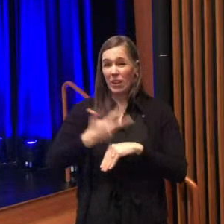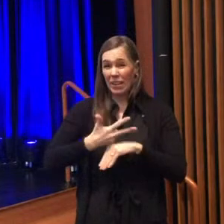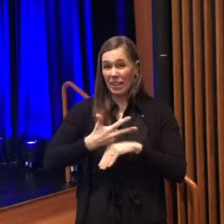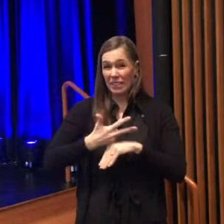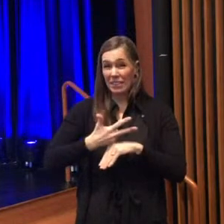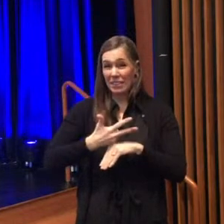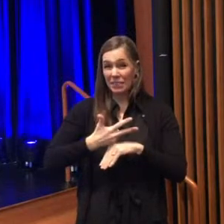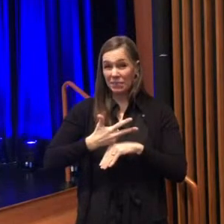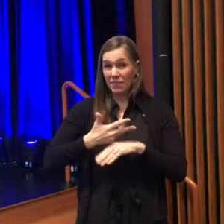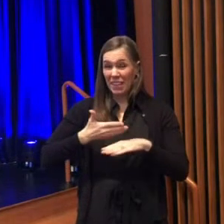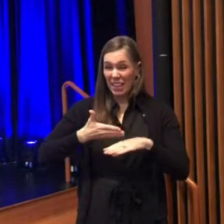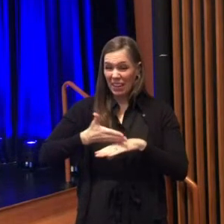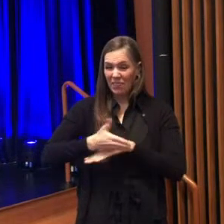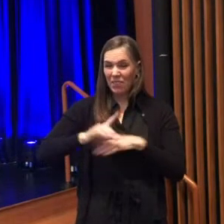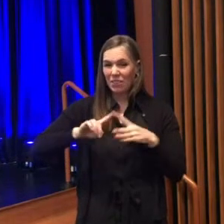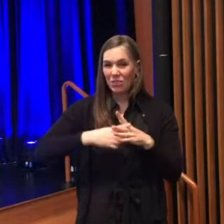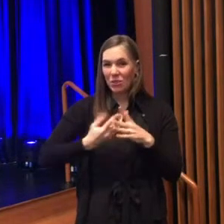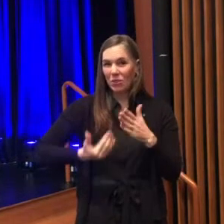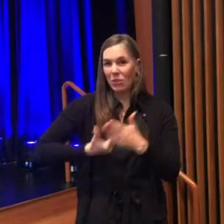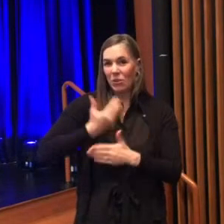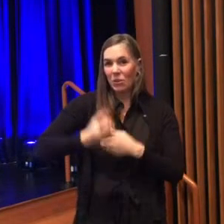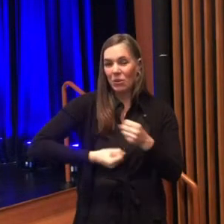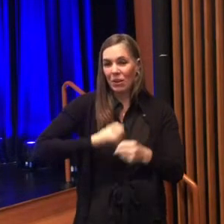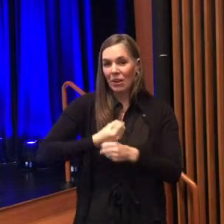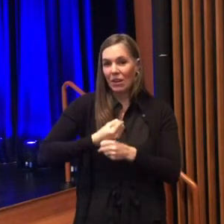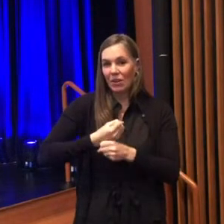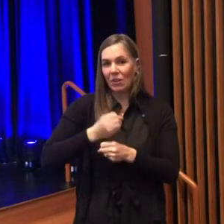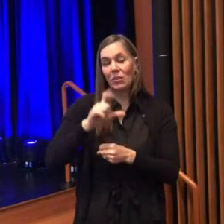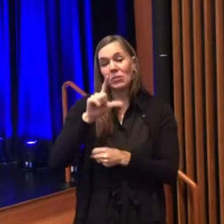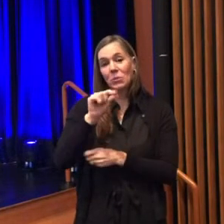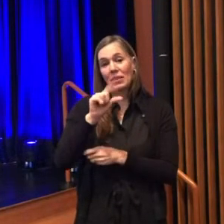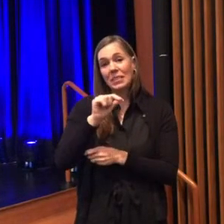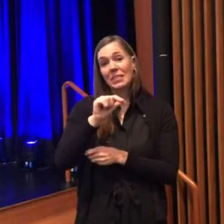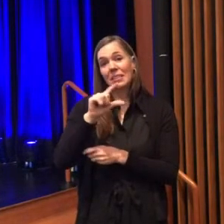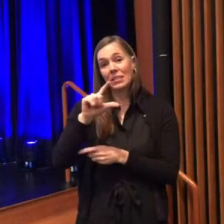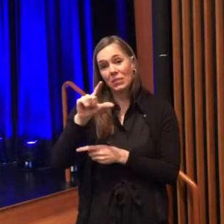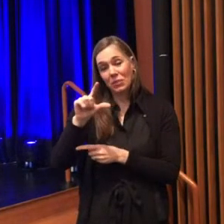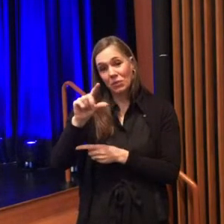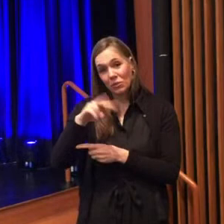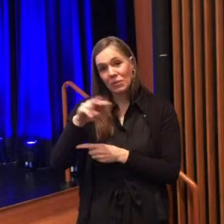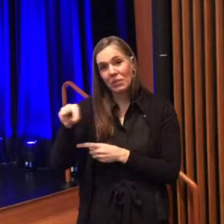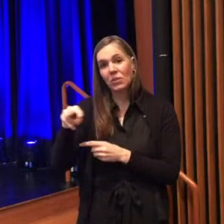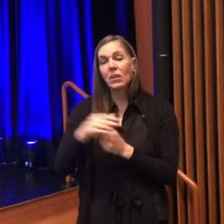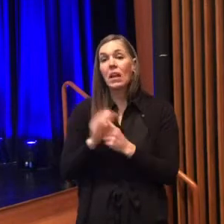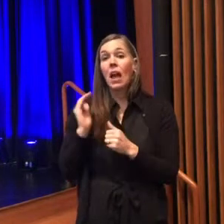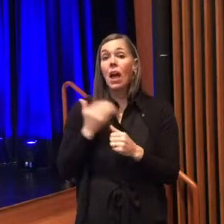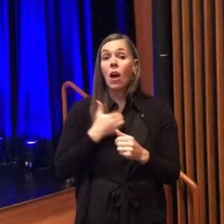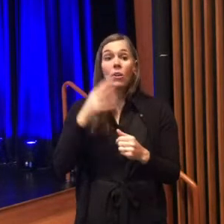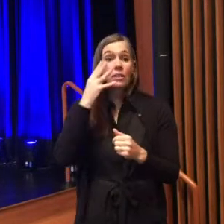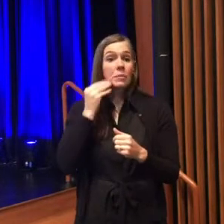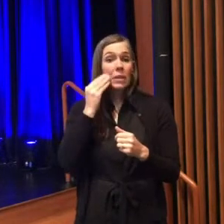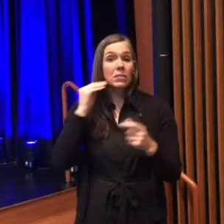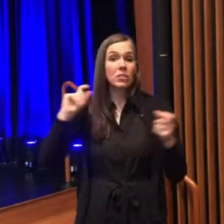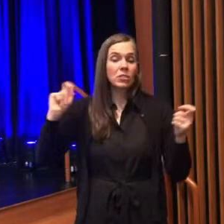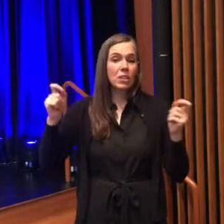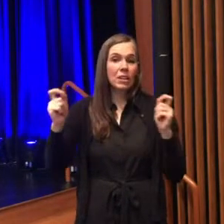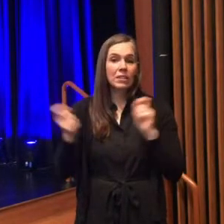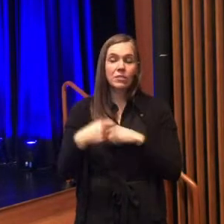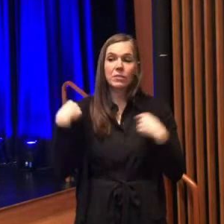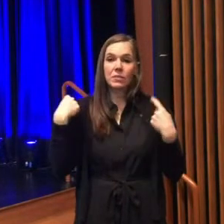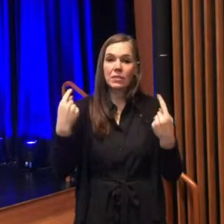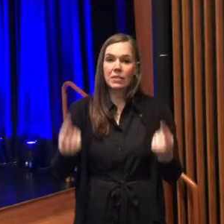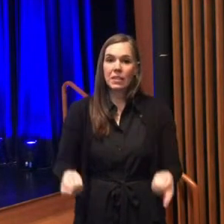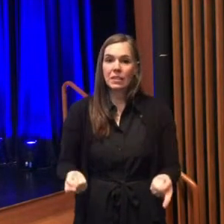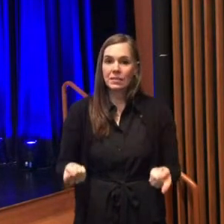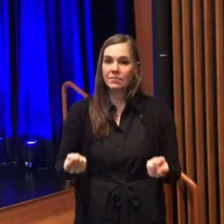into 2020 and our experiences as a community have continued to grow and shift over the past year to